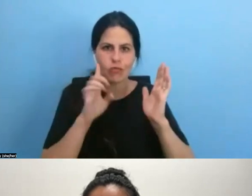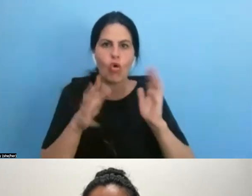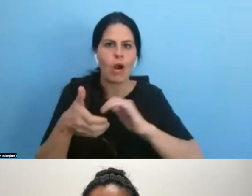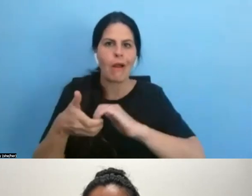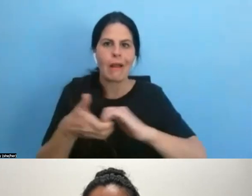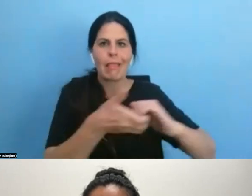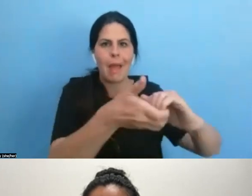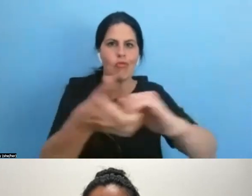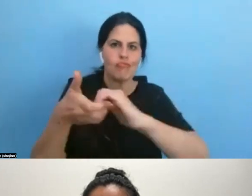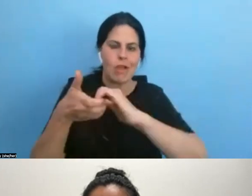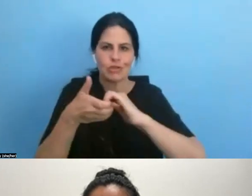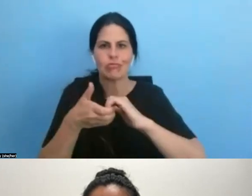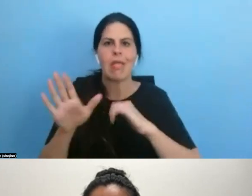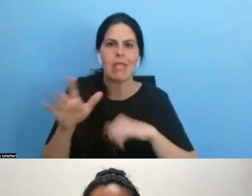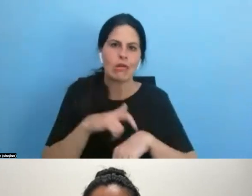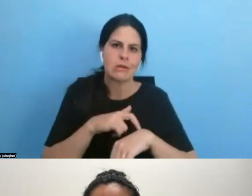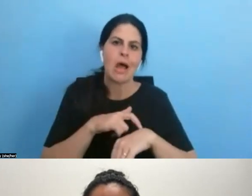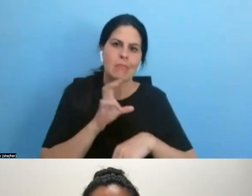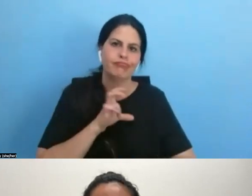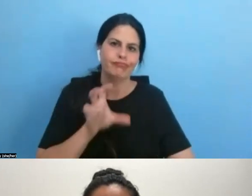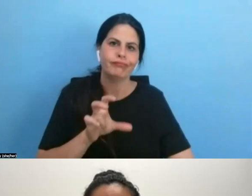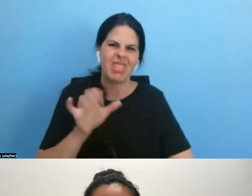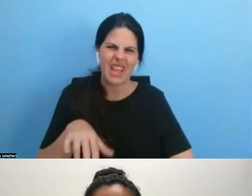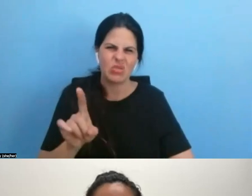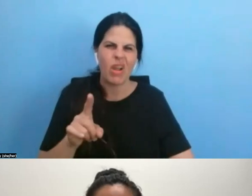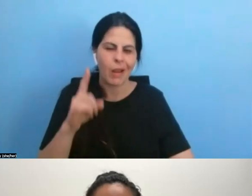the time that they put in, that would be where I would put your focus.